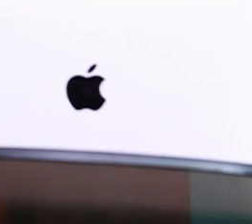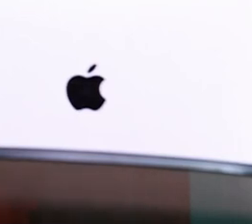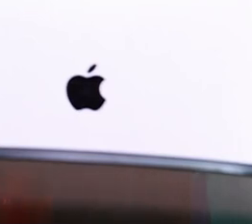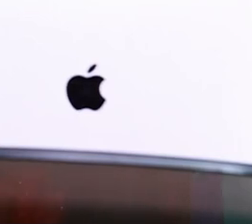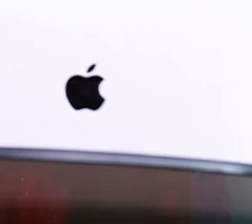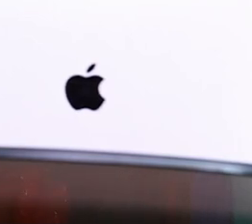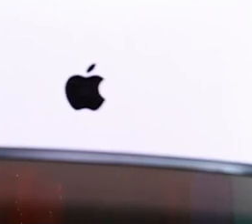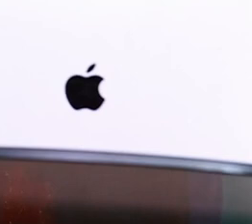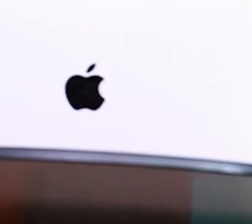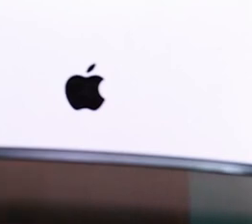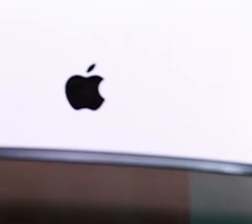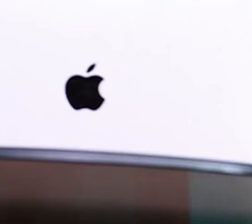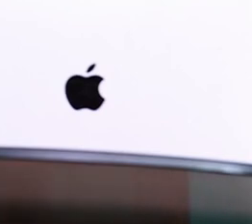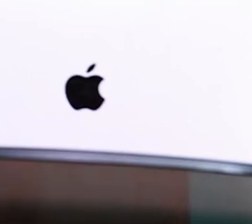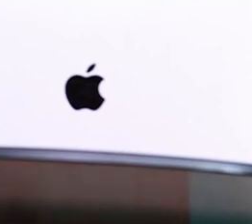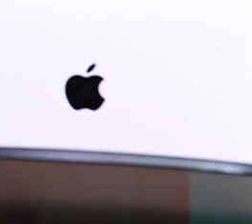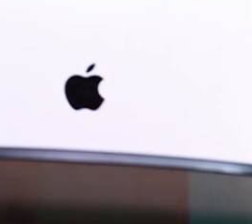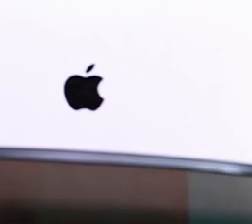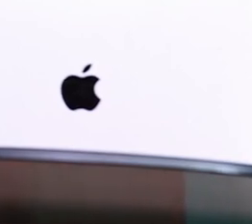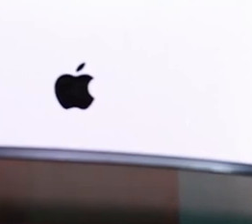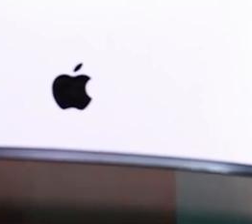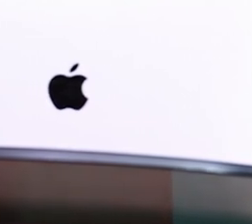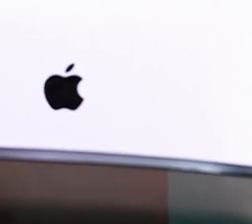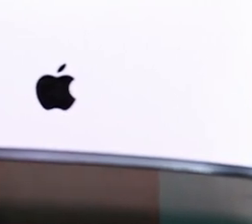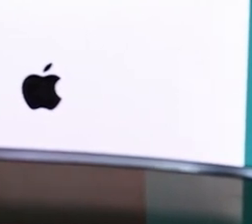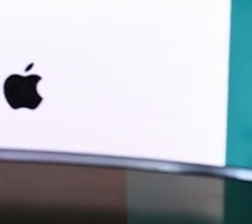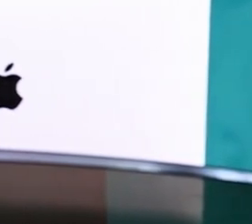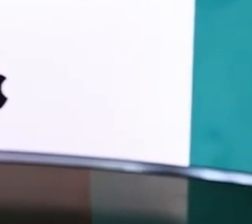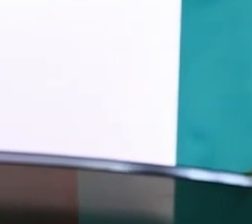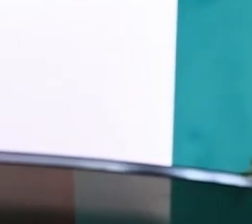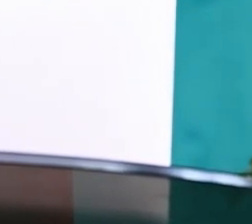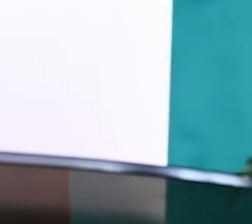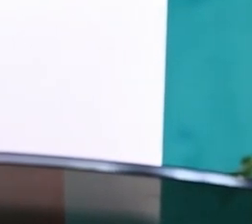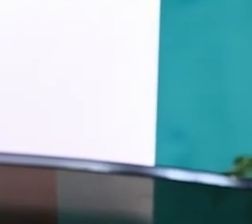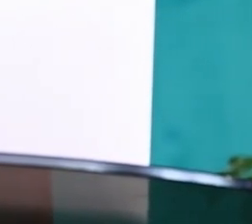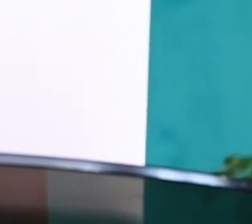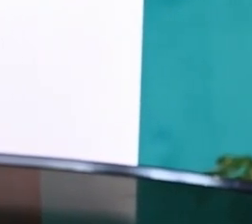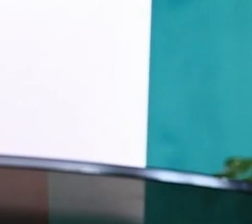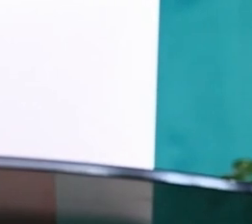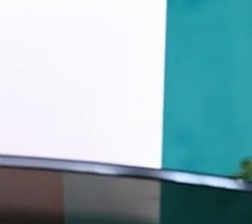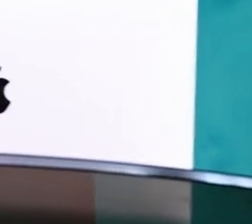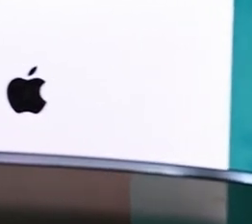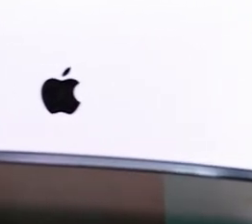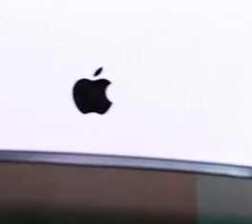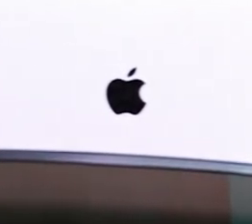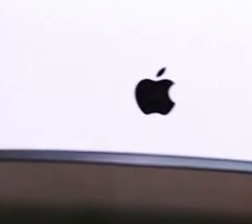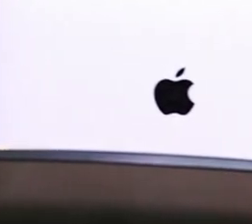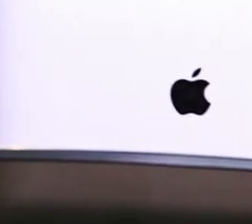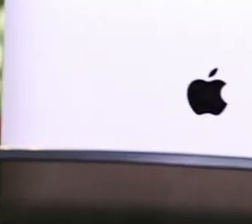for wherever an accusation arises against somebody please act